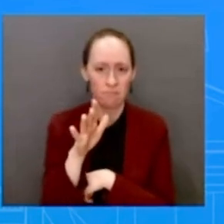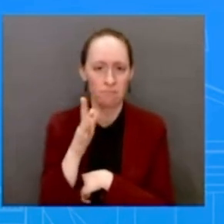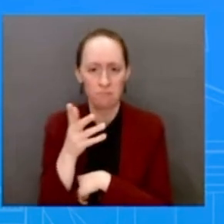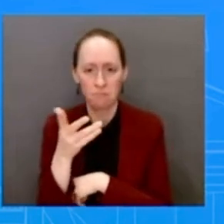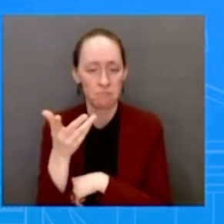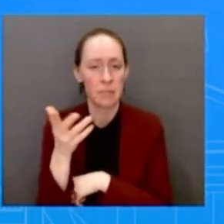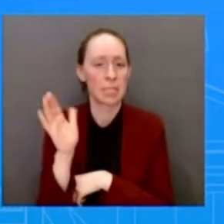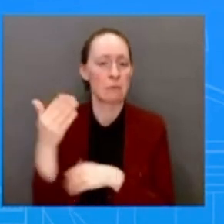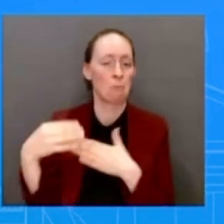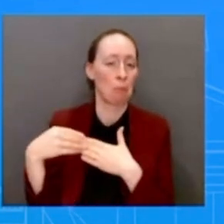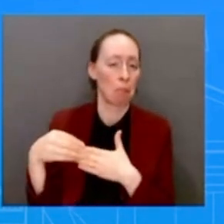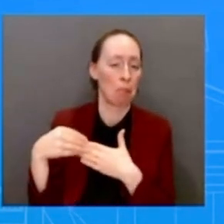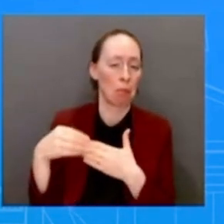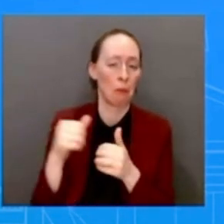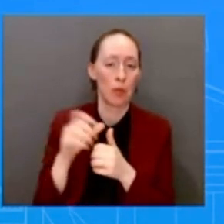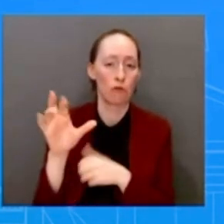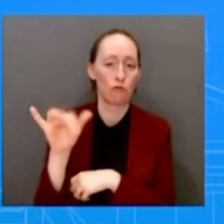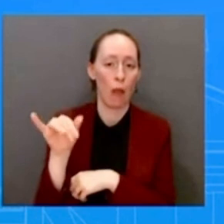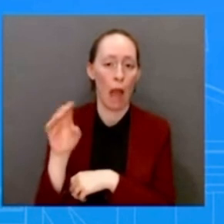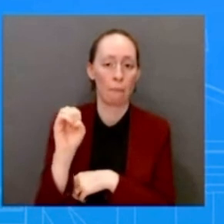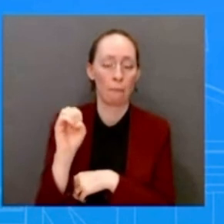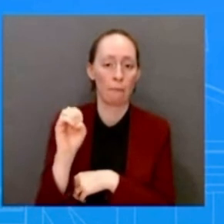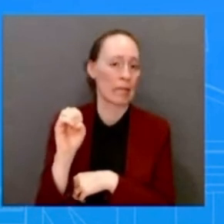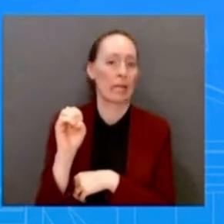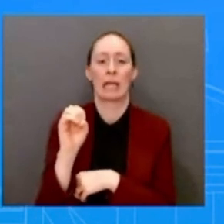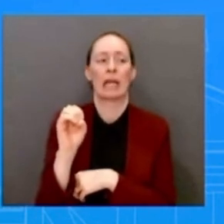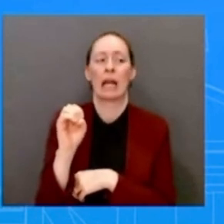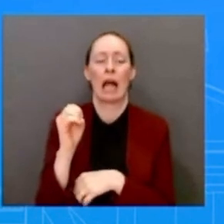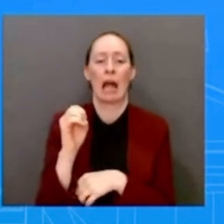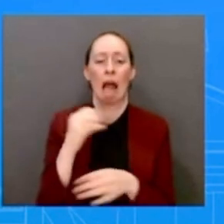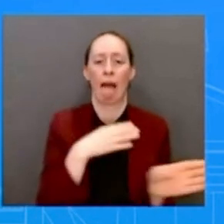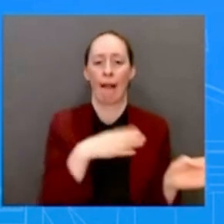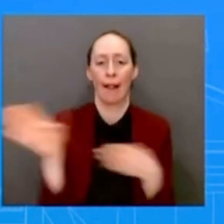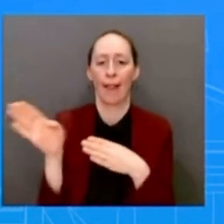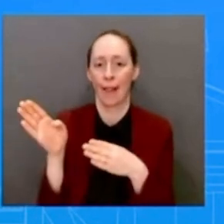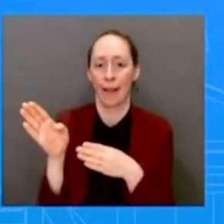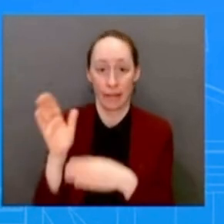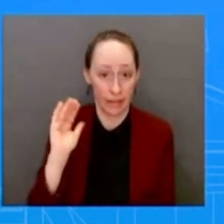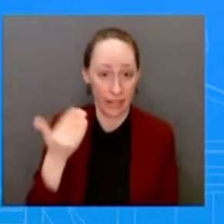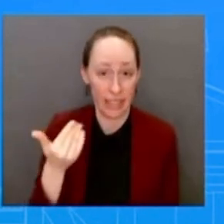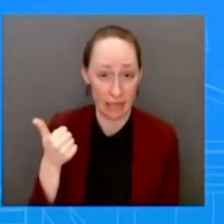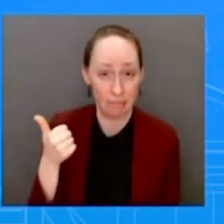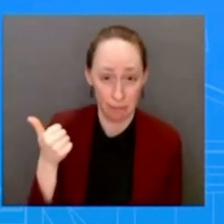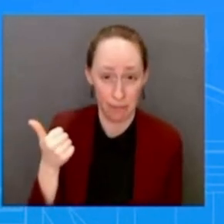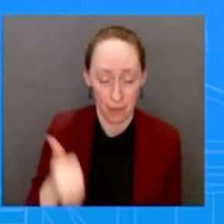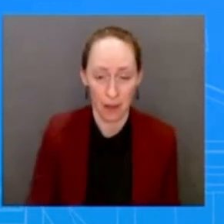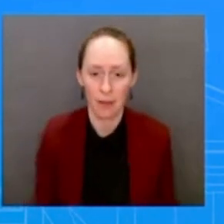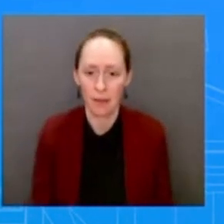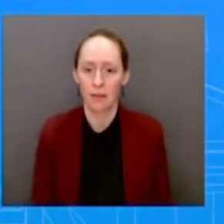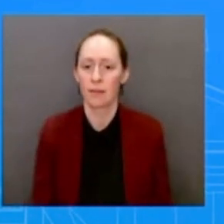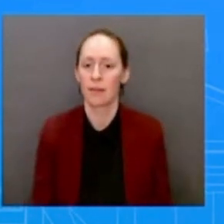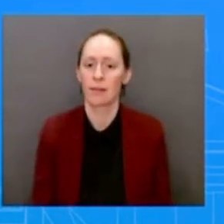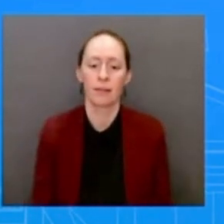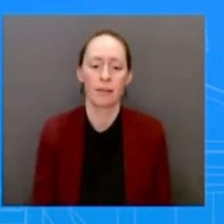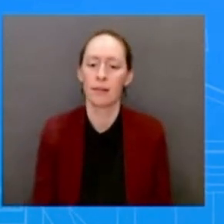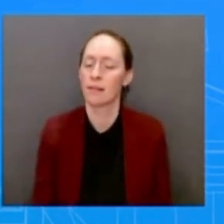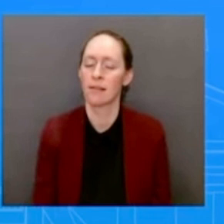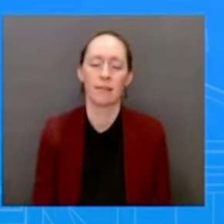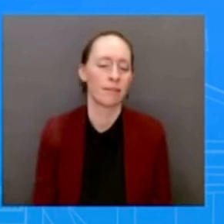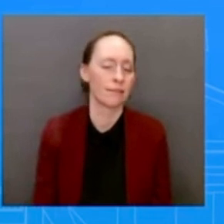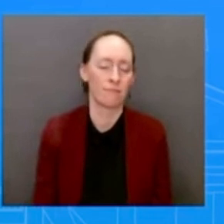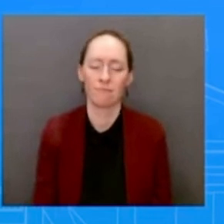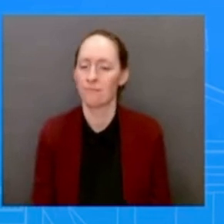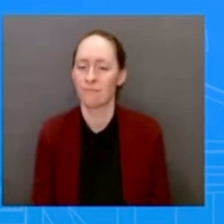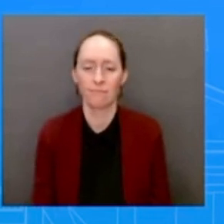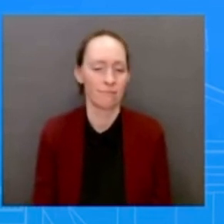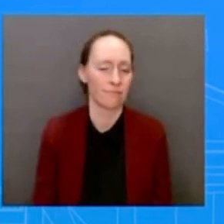tell you what happened is that there was no change of heart. Yes, in the language, I just read it again as Weijia